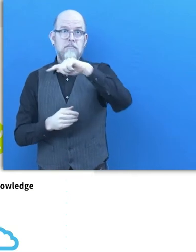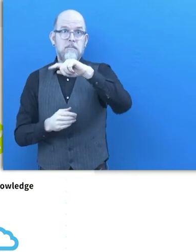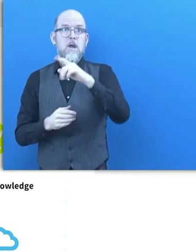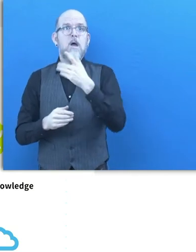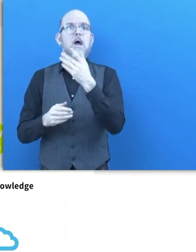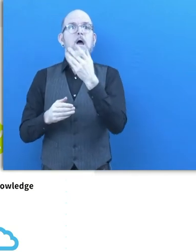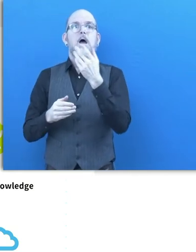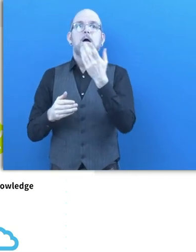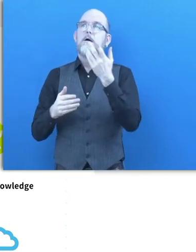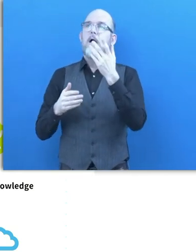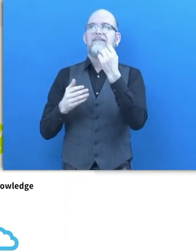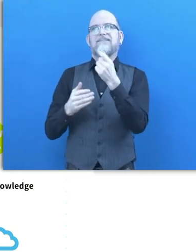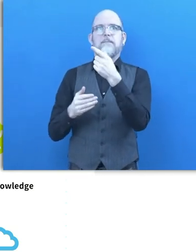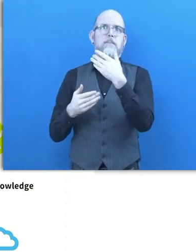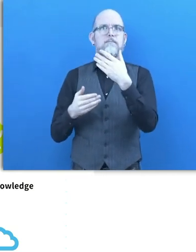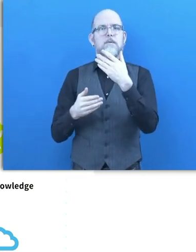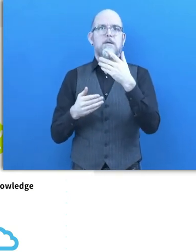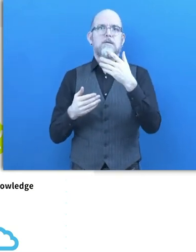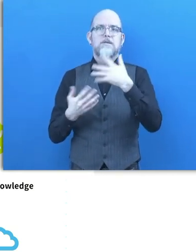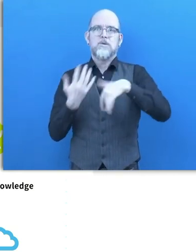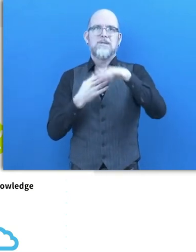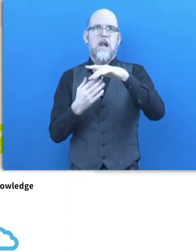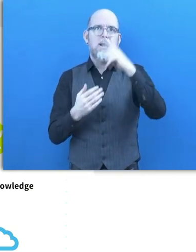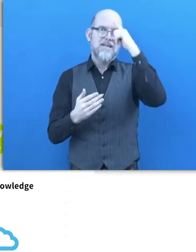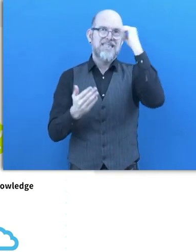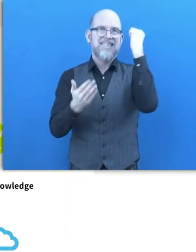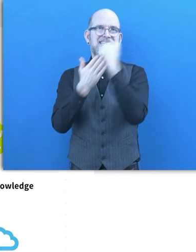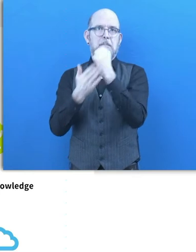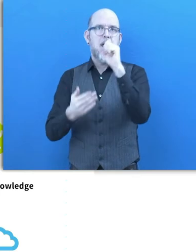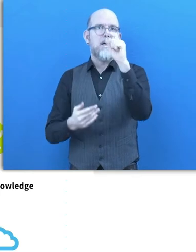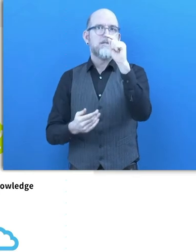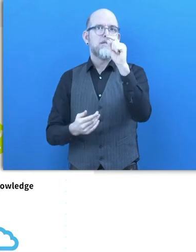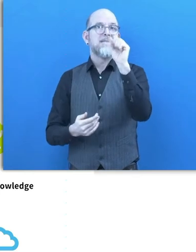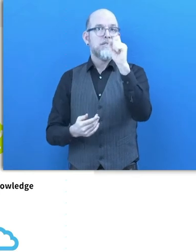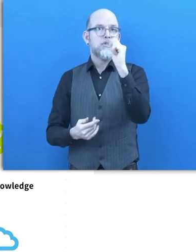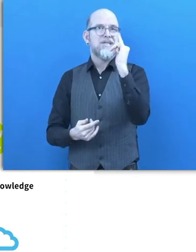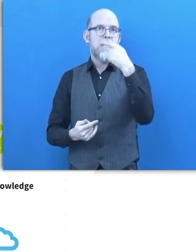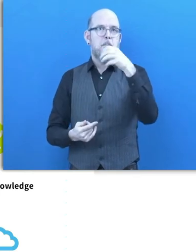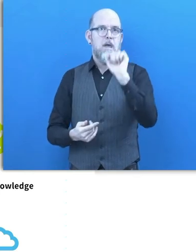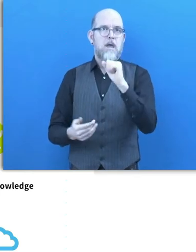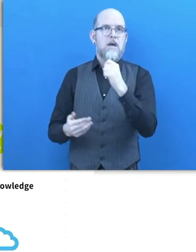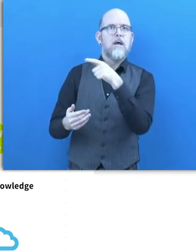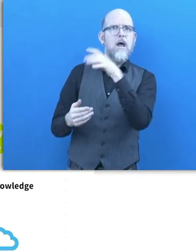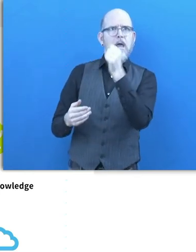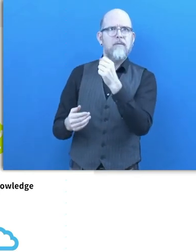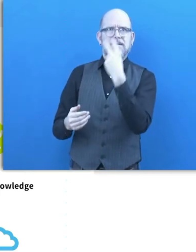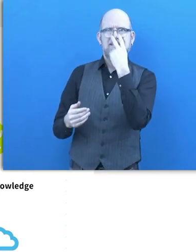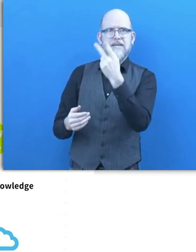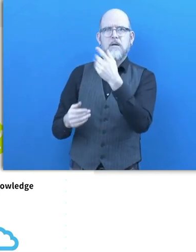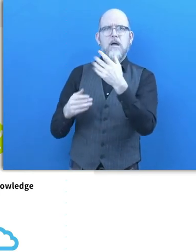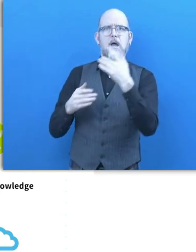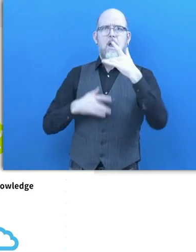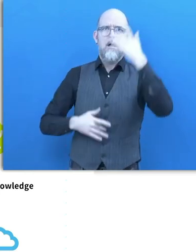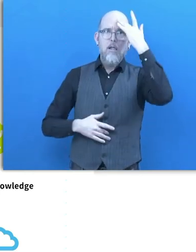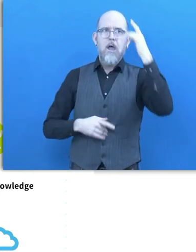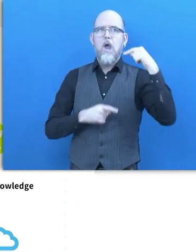and thus we need more information on disabilities and chronic diseases to reduce this stigma. Fourth, we see